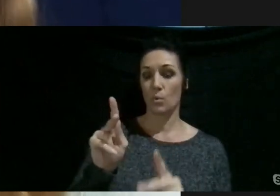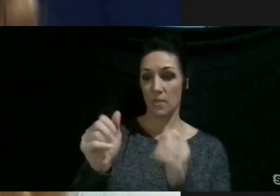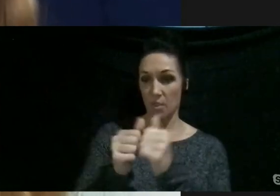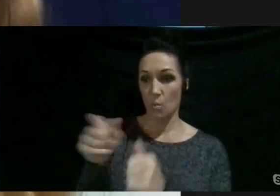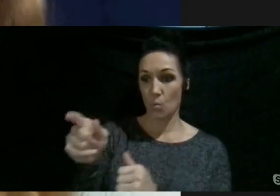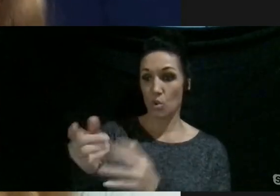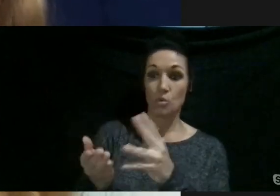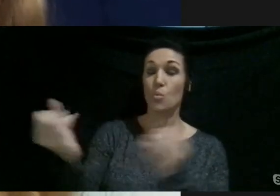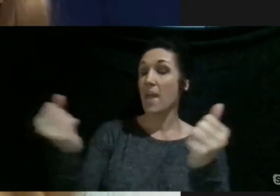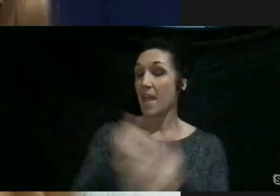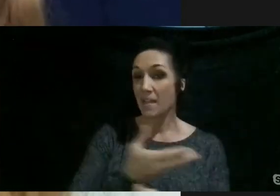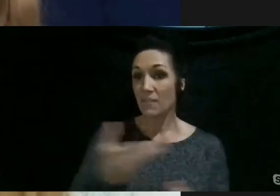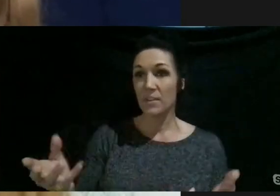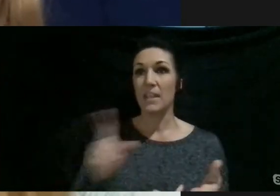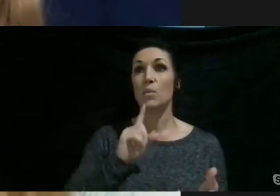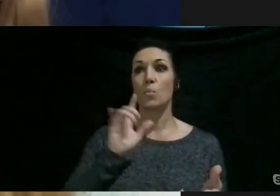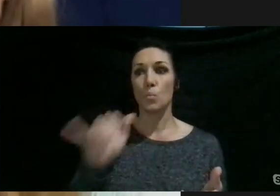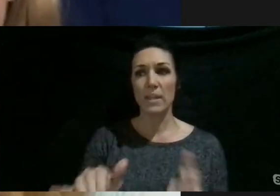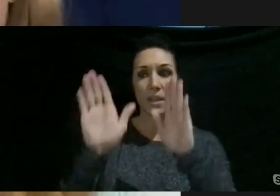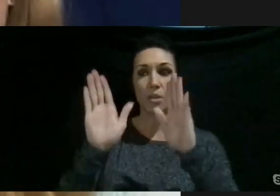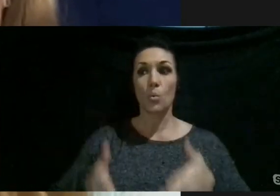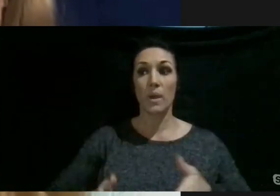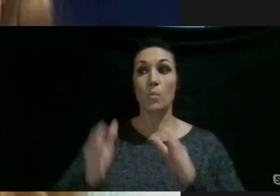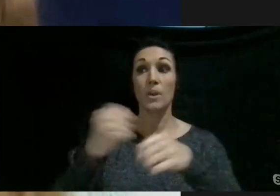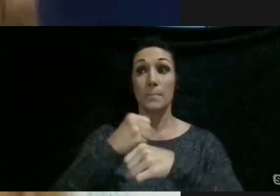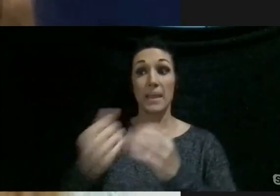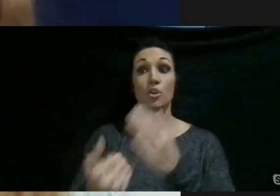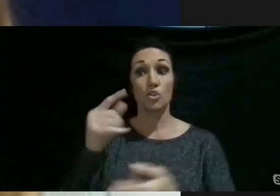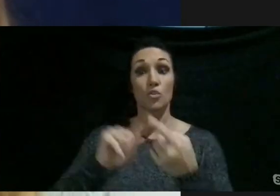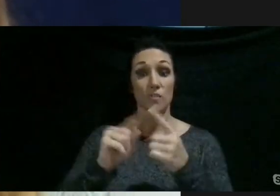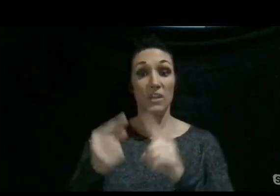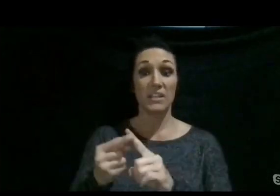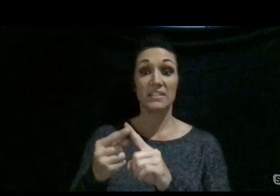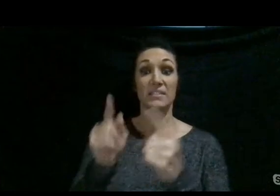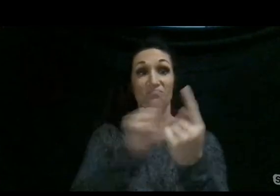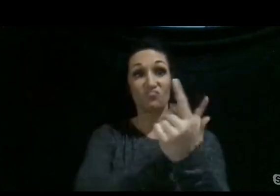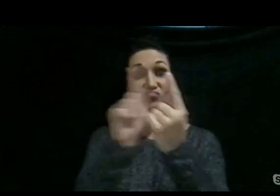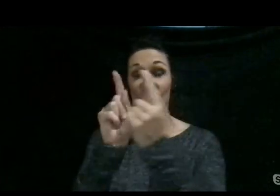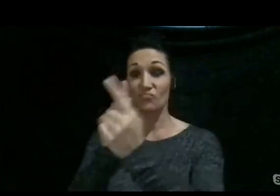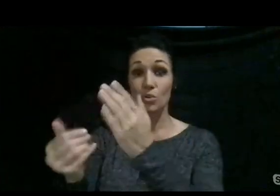everything. And it's just such a great way to make new friends and to meet new people.